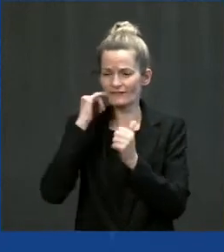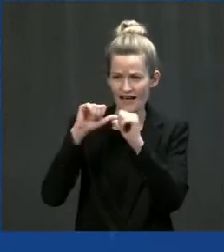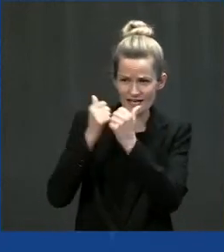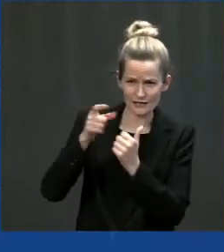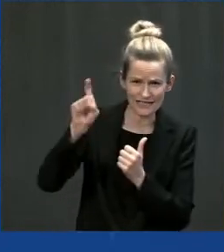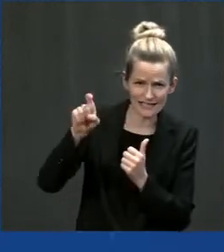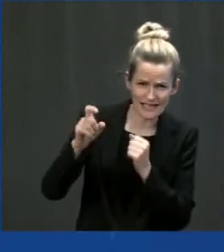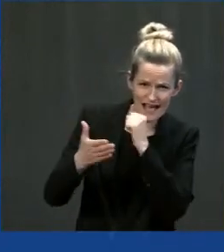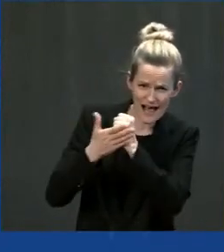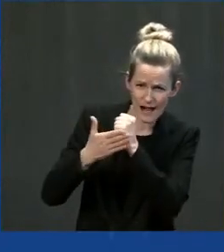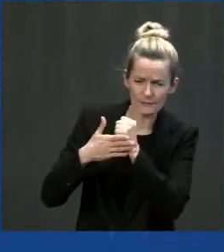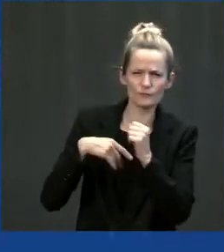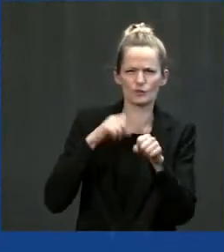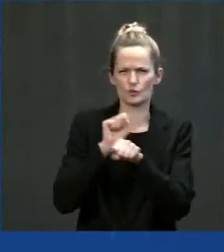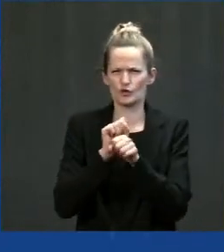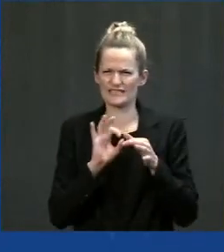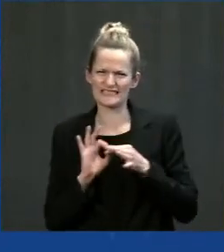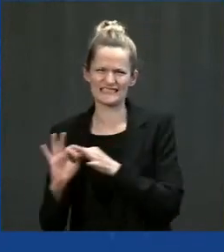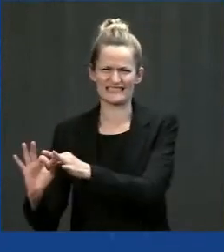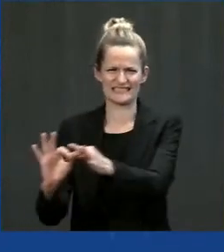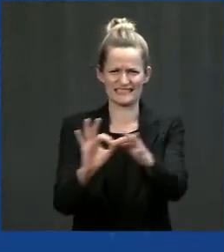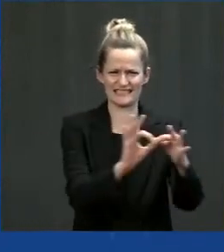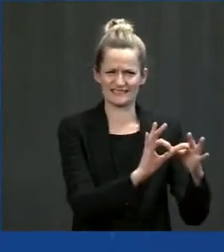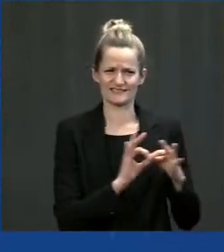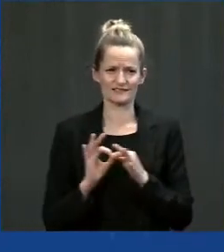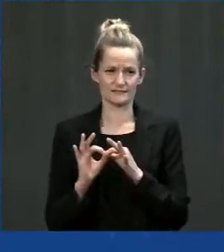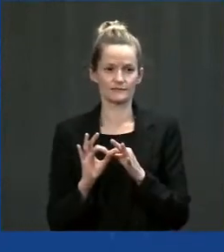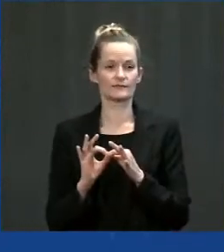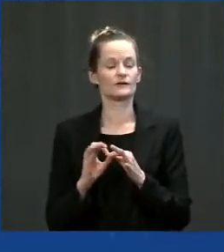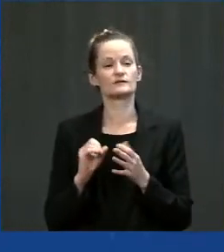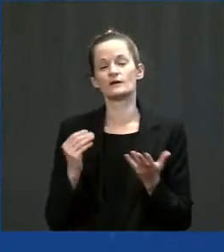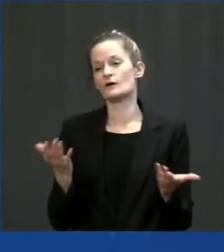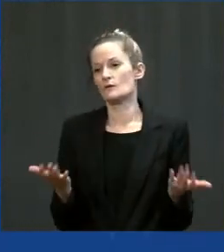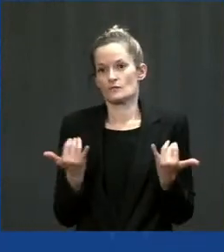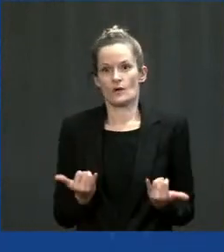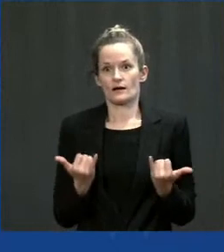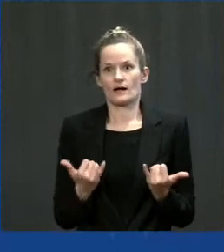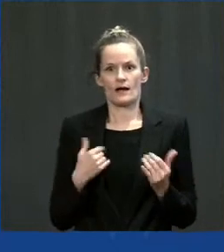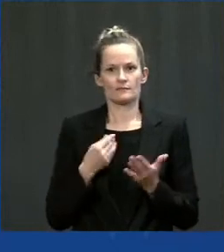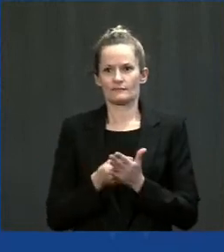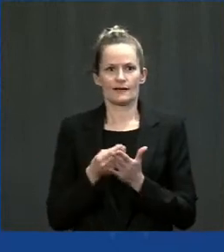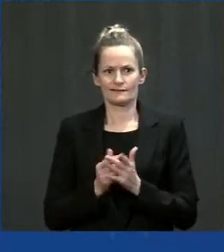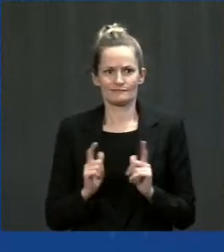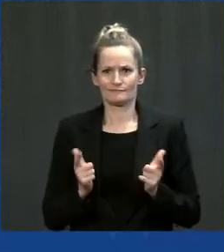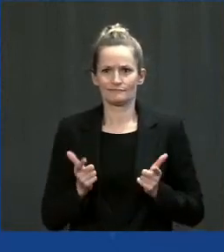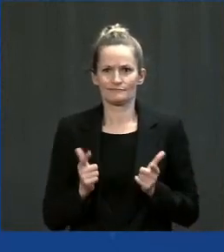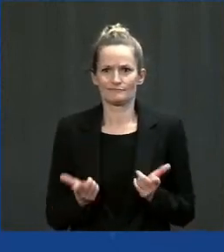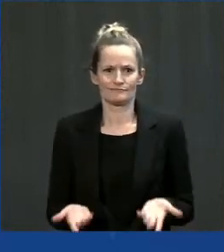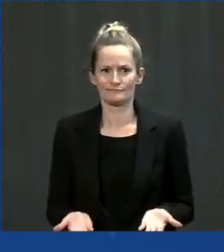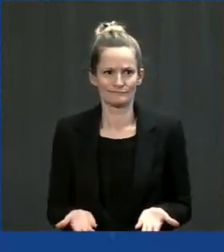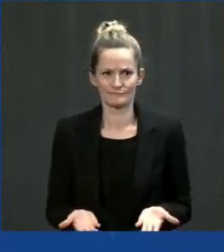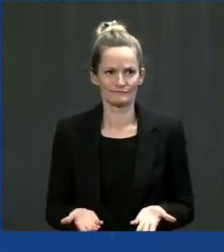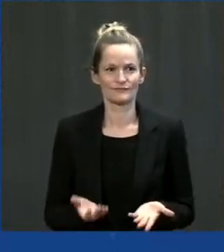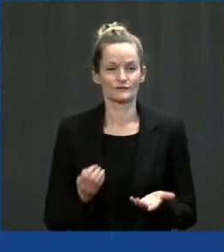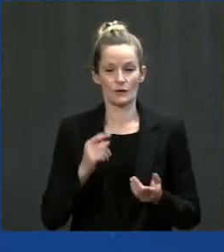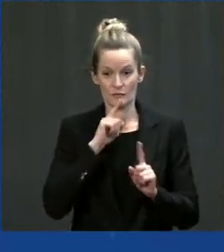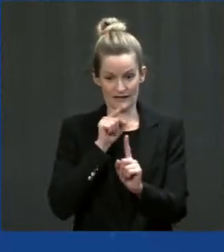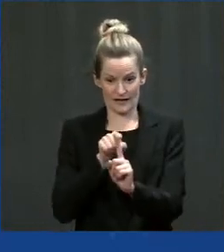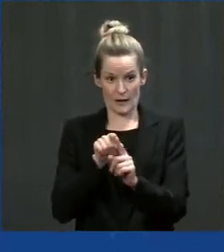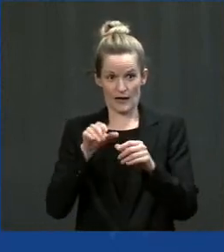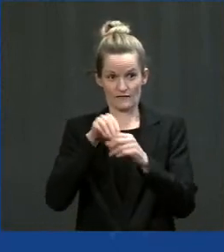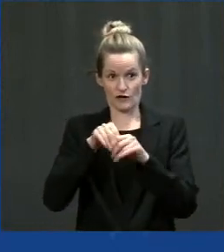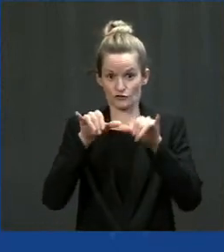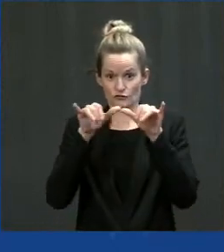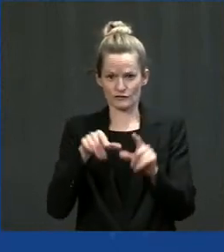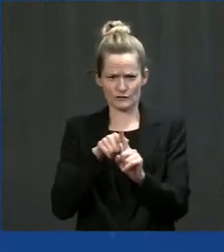Unfortunately, we do not have the resources necessary to implement those plans. So we're especially